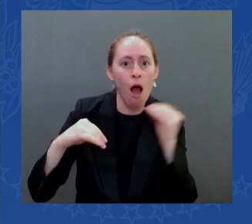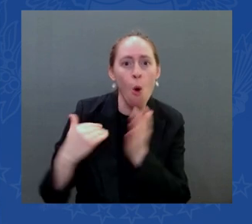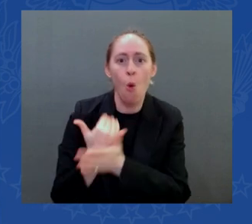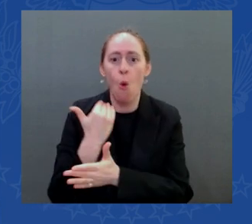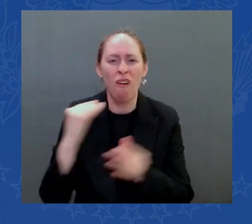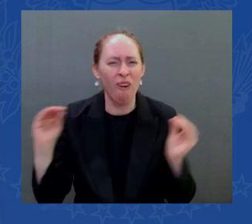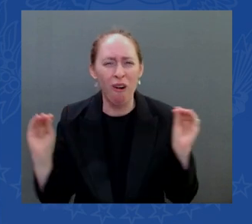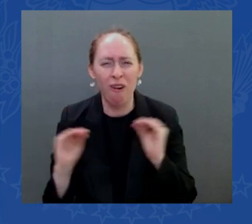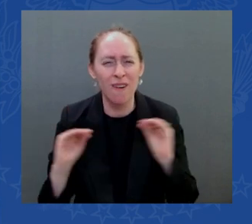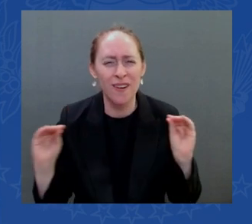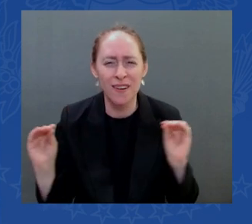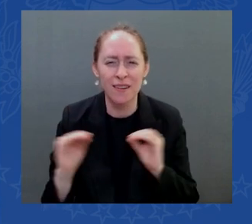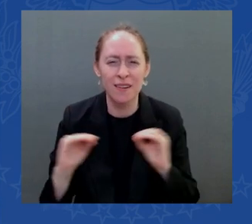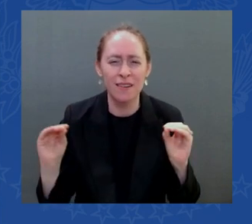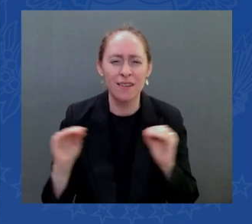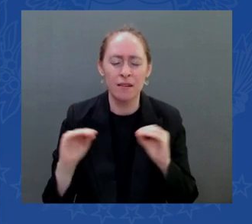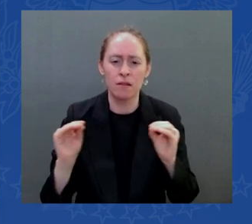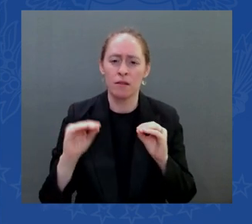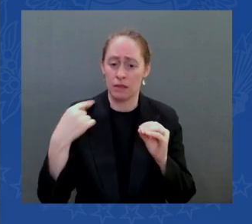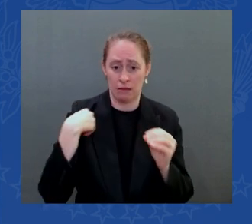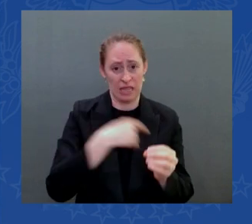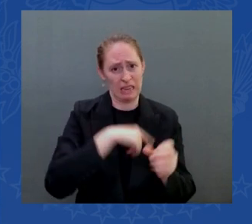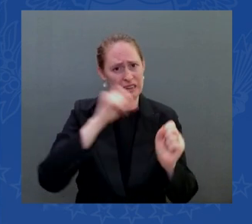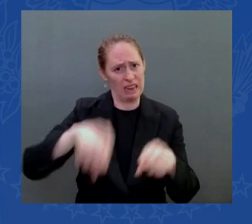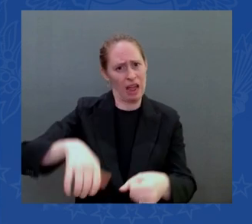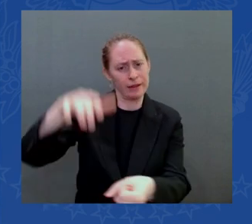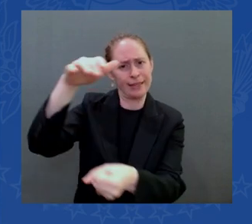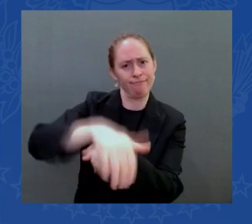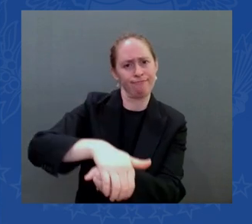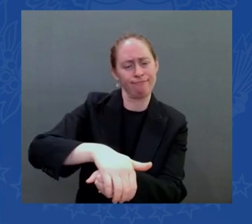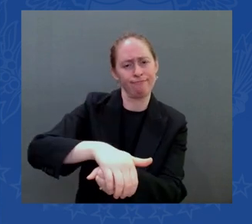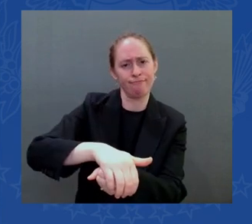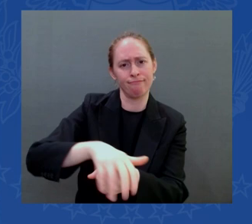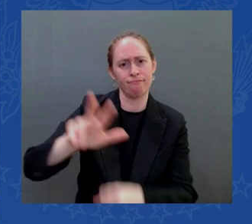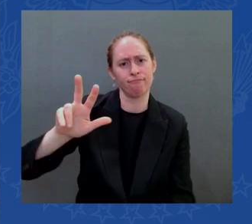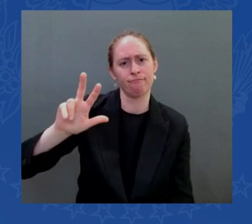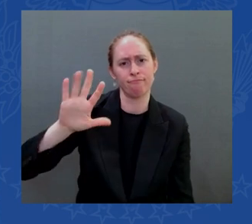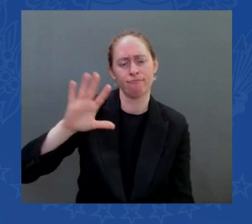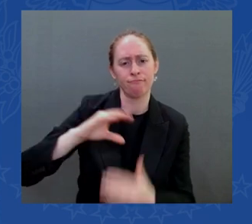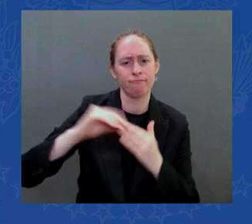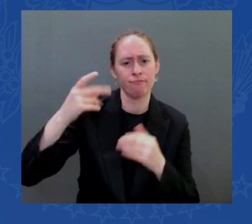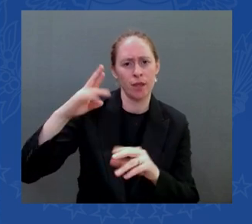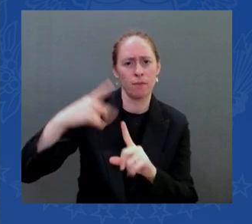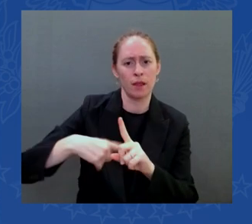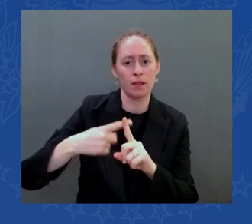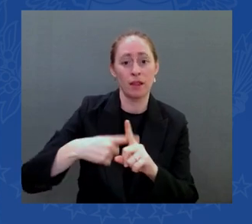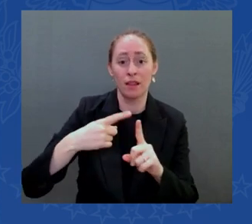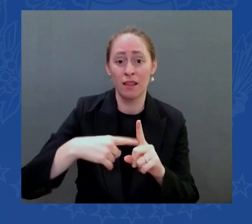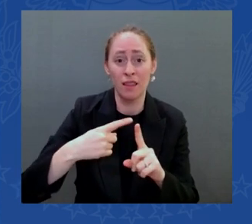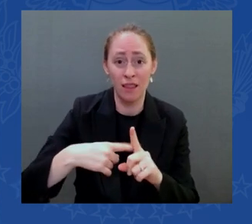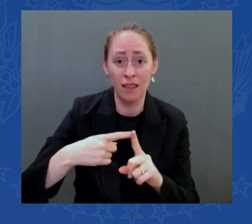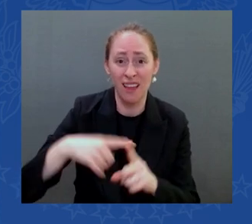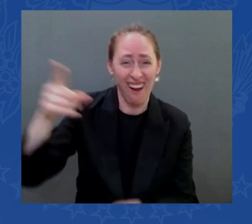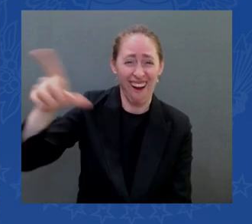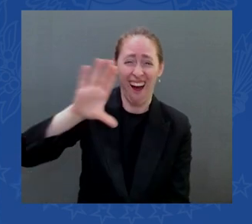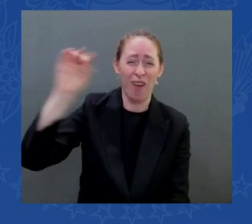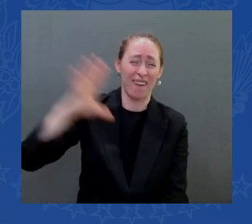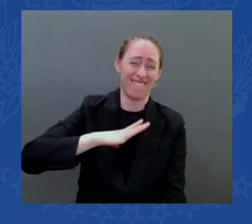significant profit and what the what god's name are we doing look i'm a capitalist